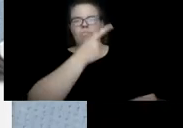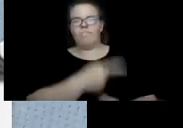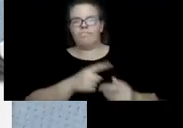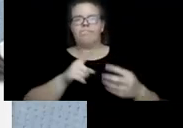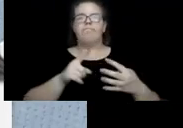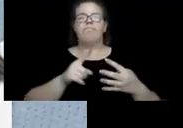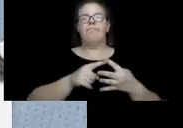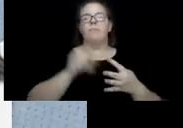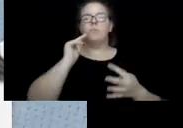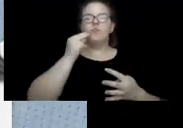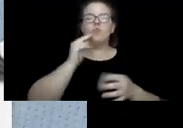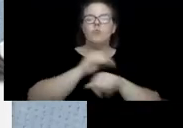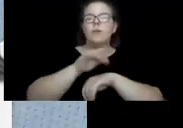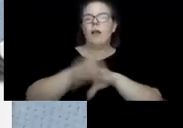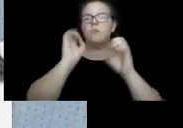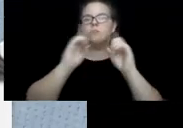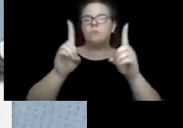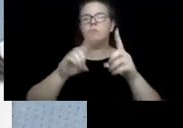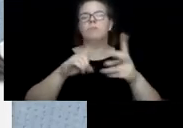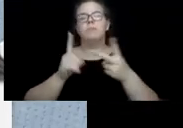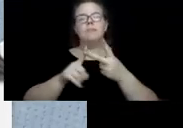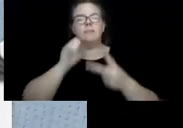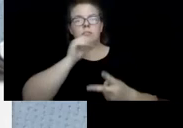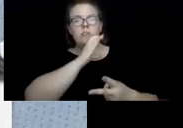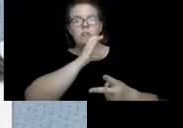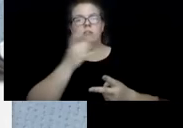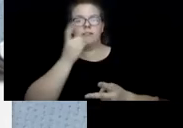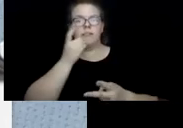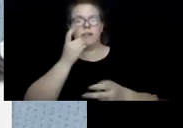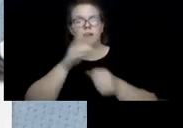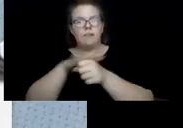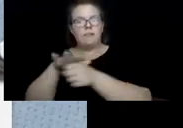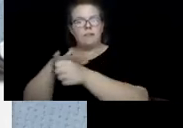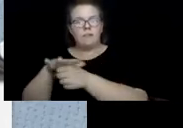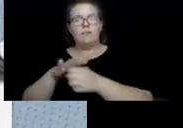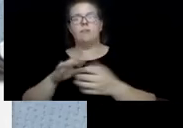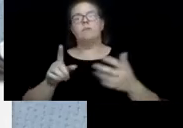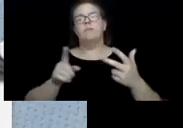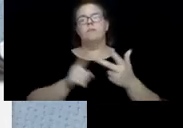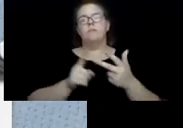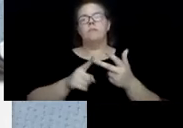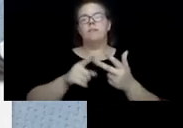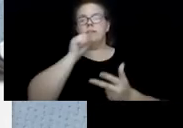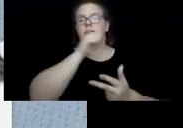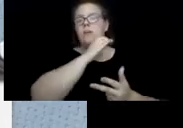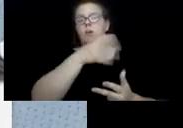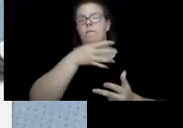sites I just mentioned, 36 of them, Senior Farmer Market Nutrition Program, the Senior Farmer Market Coupons.